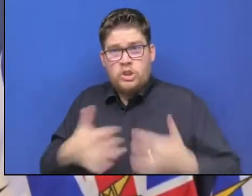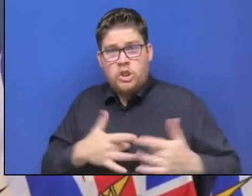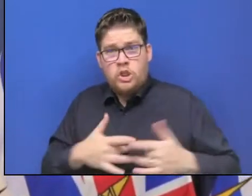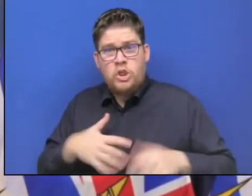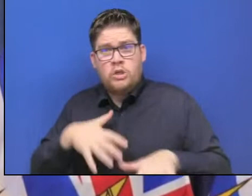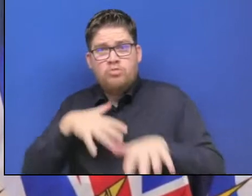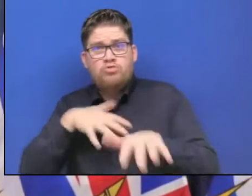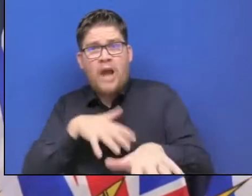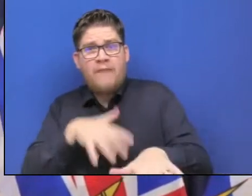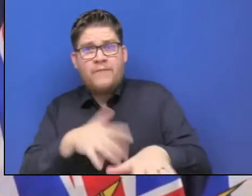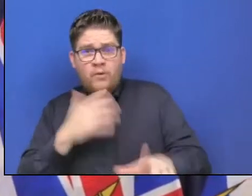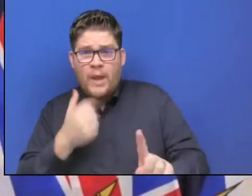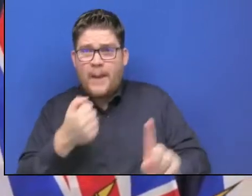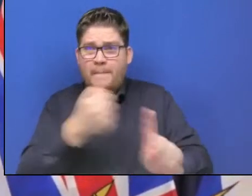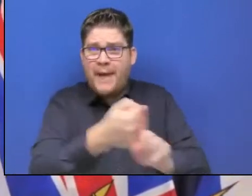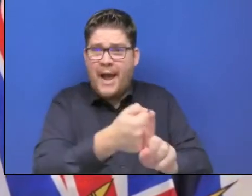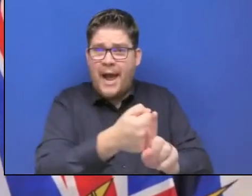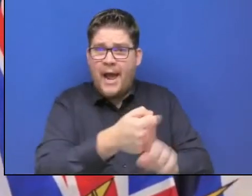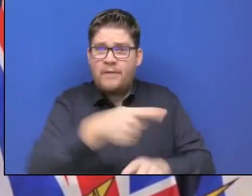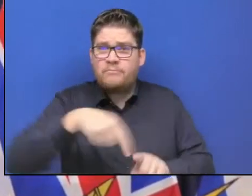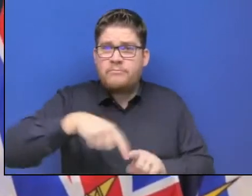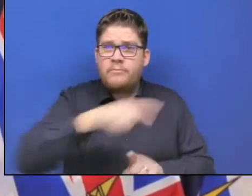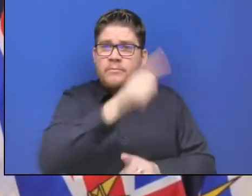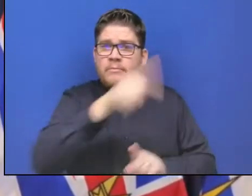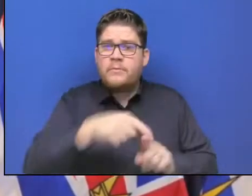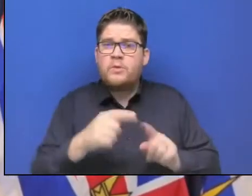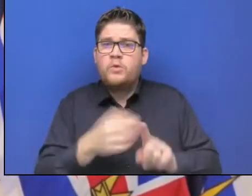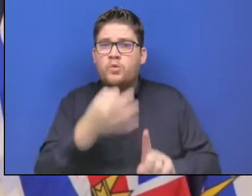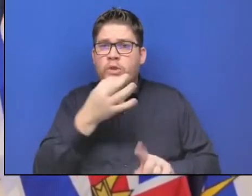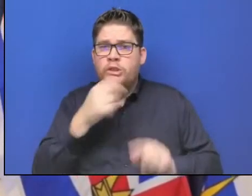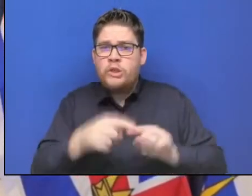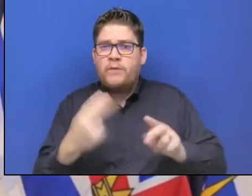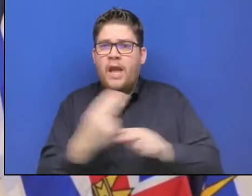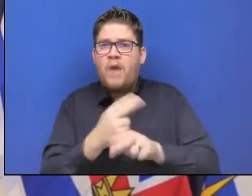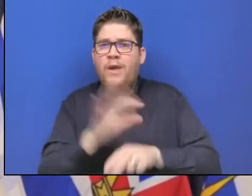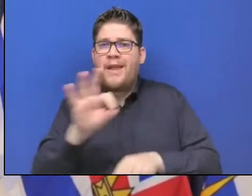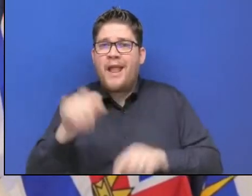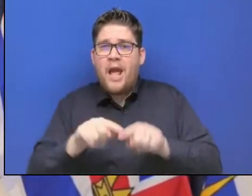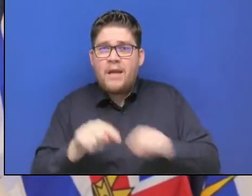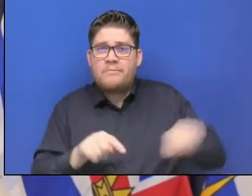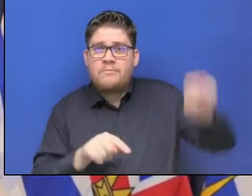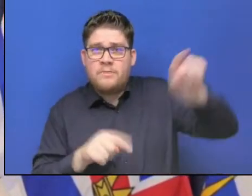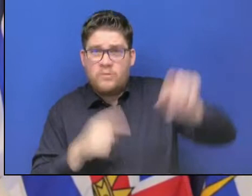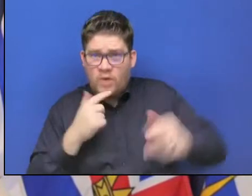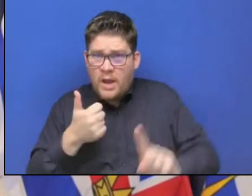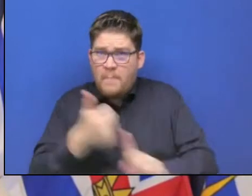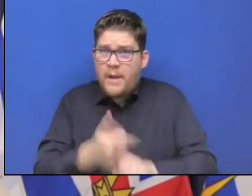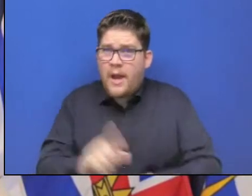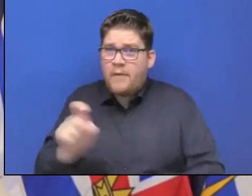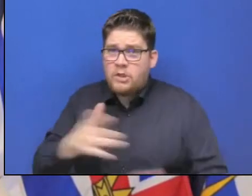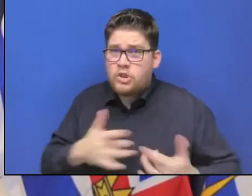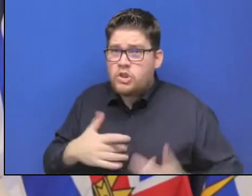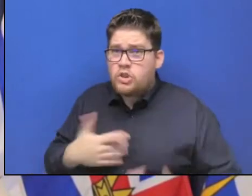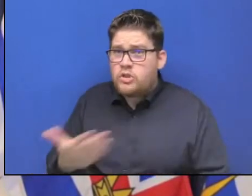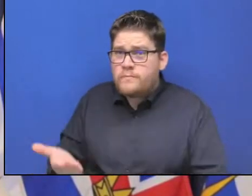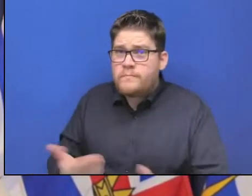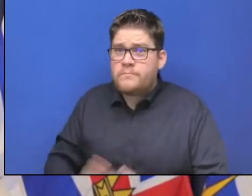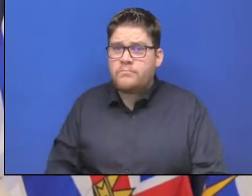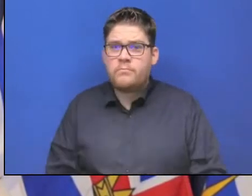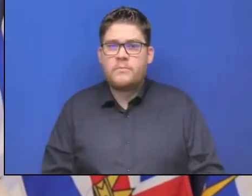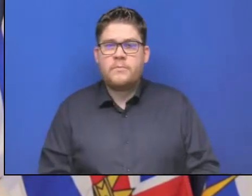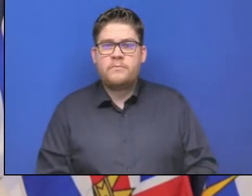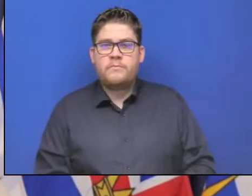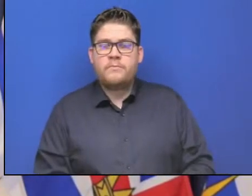impact on access through the highway 99 corridor. Highway 99 is functioning well